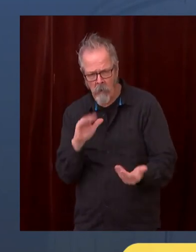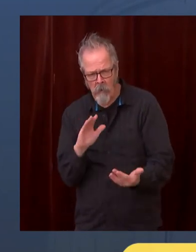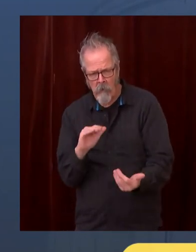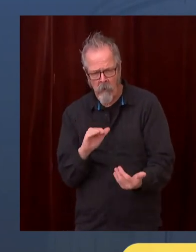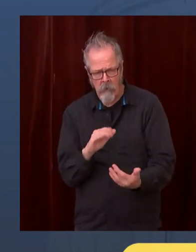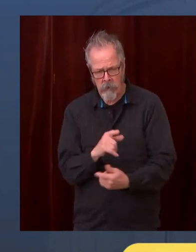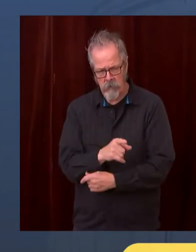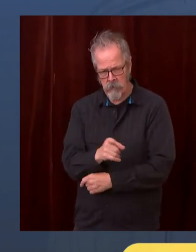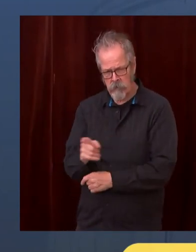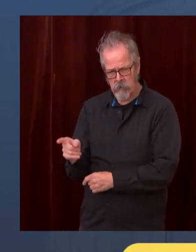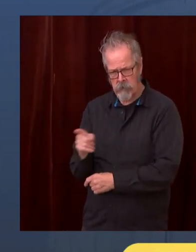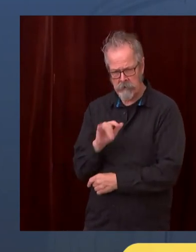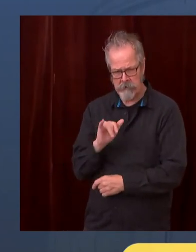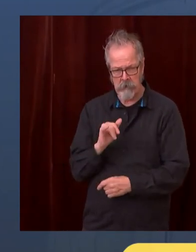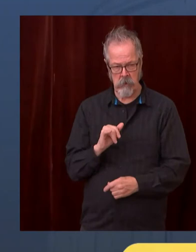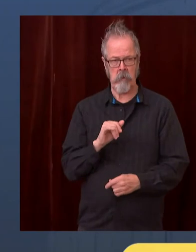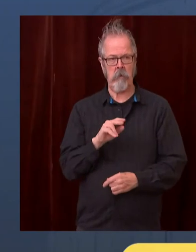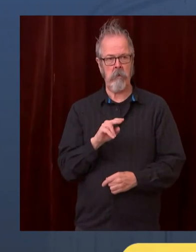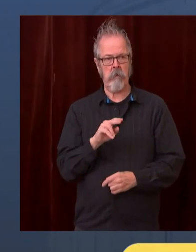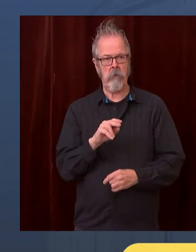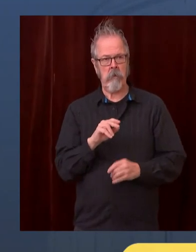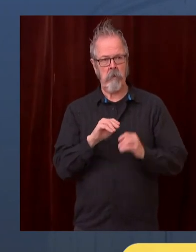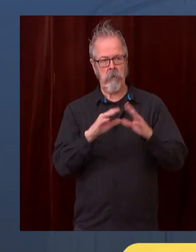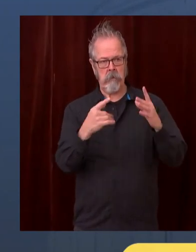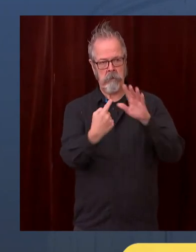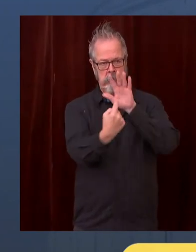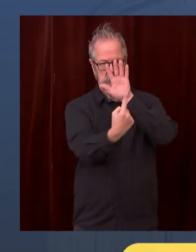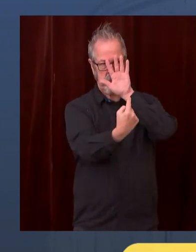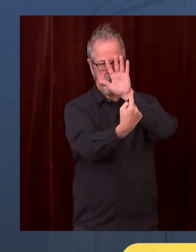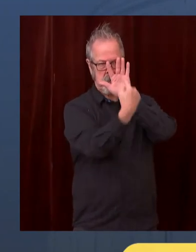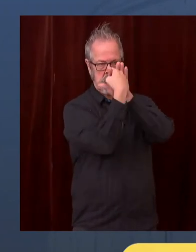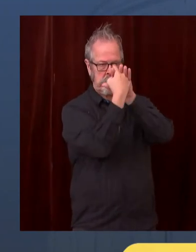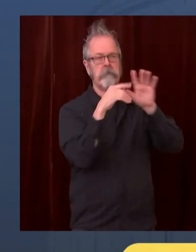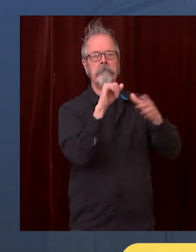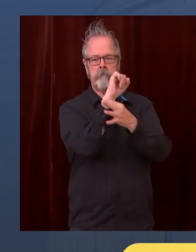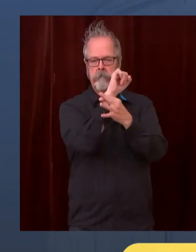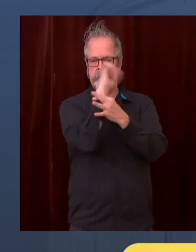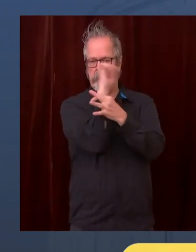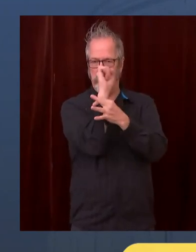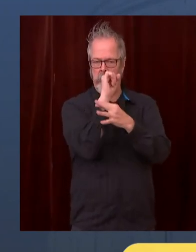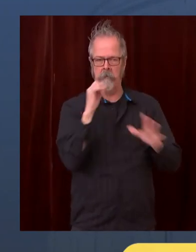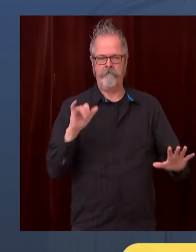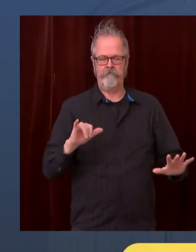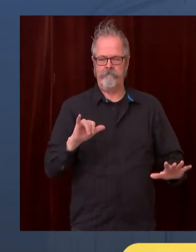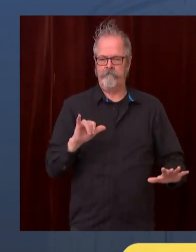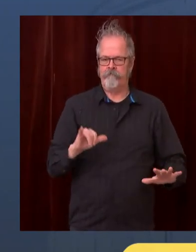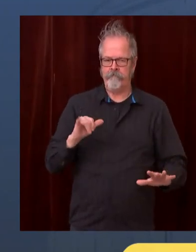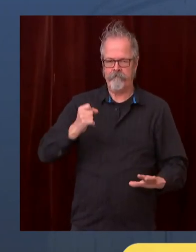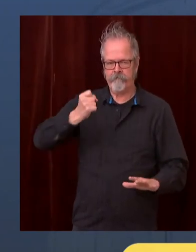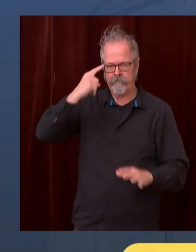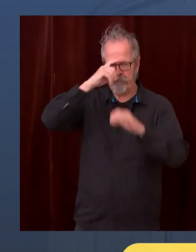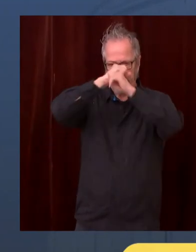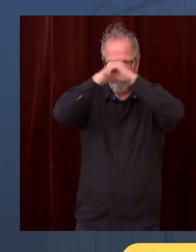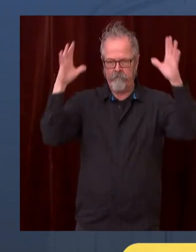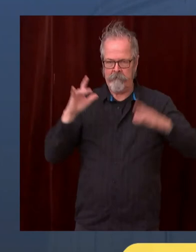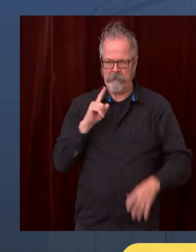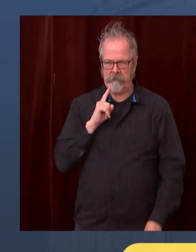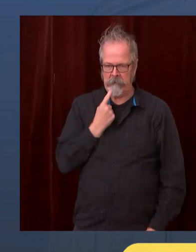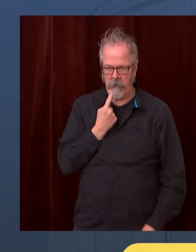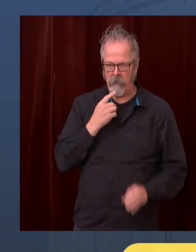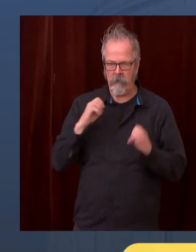to people and we are hopeful that people will recognize that and act accordingly in their own homes.